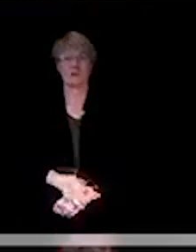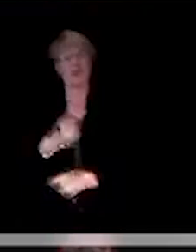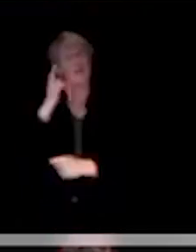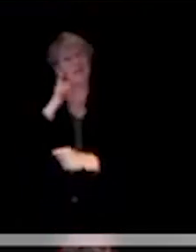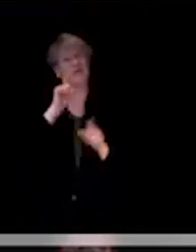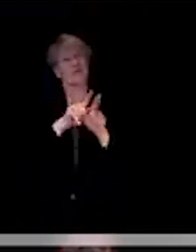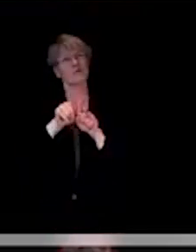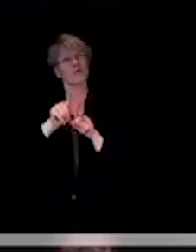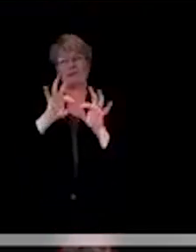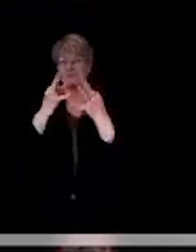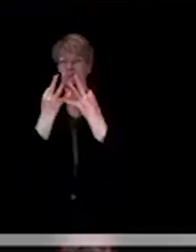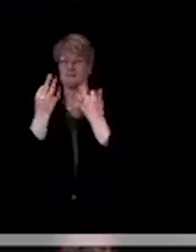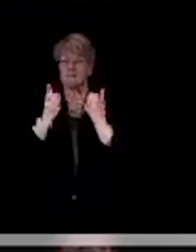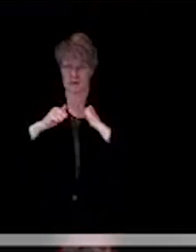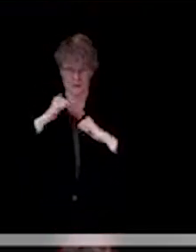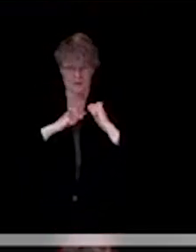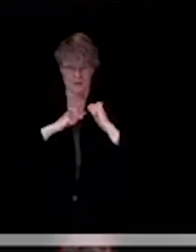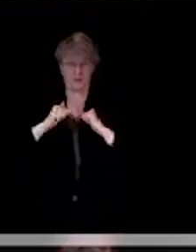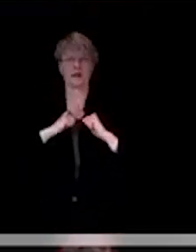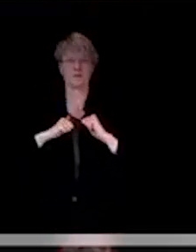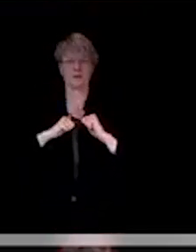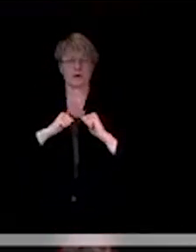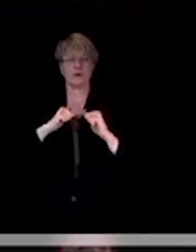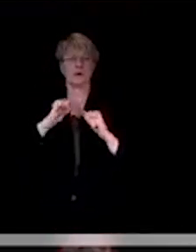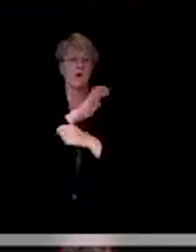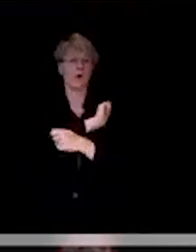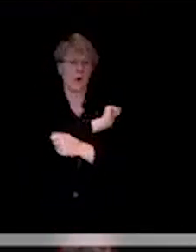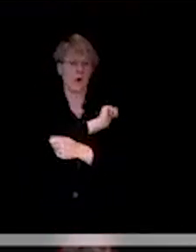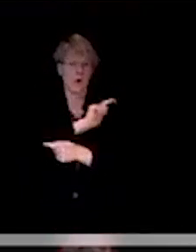we've drawn from a number of different guidance documents to assist them.